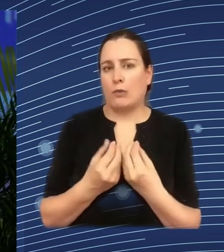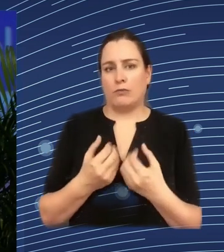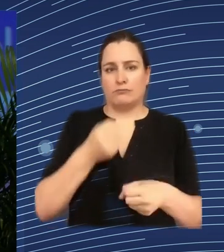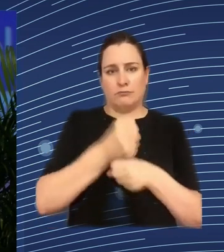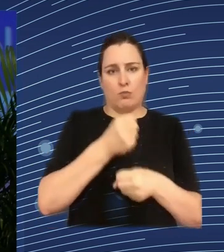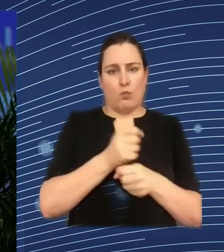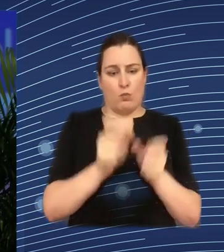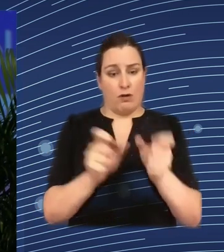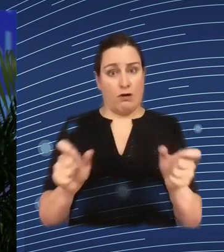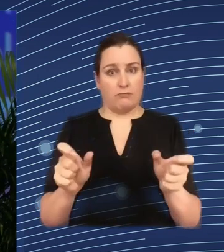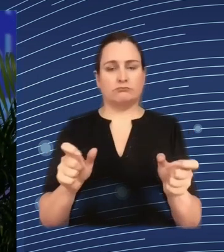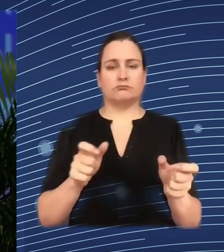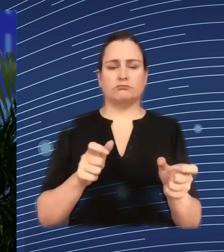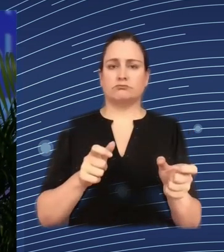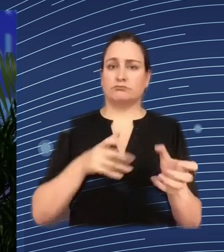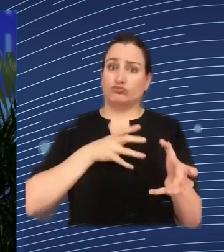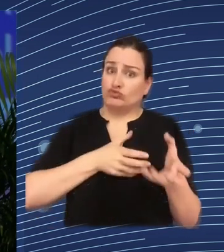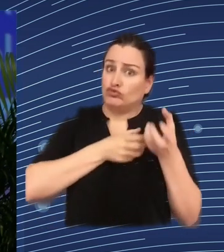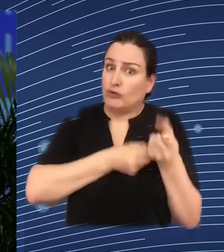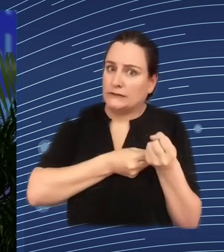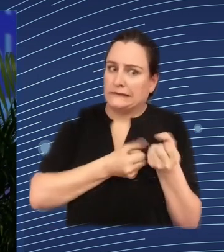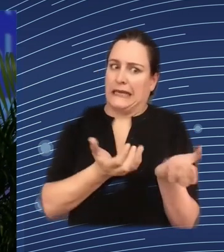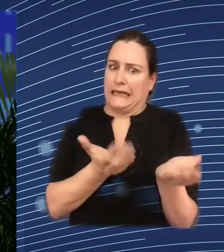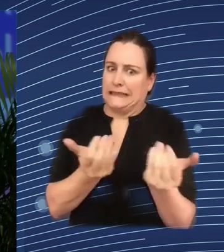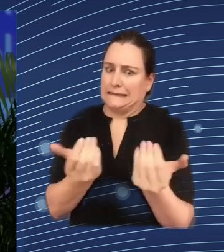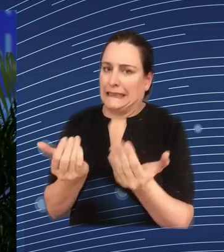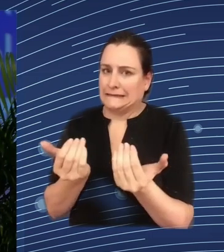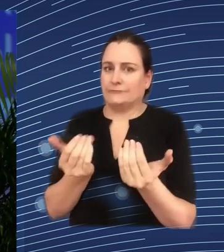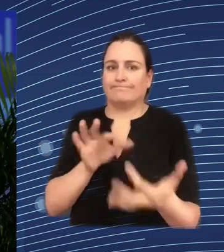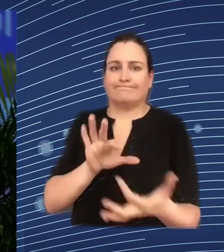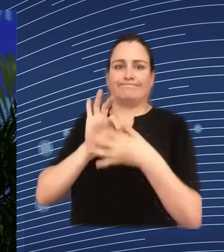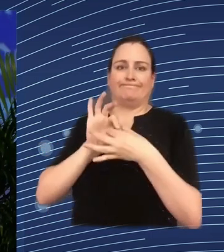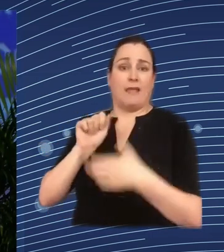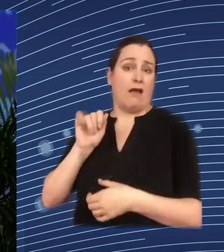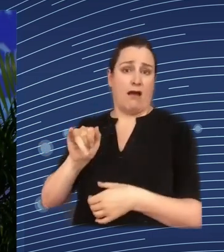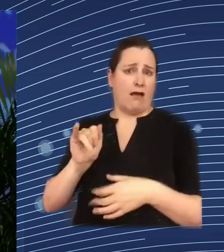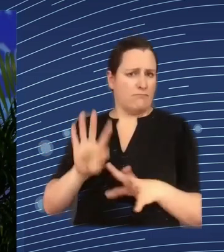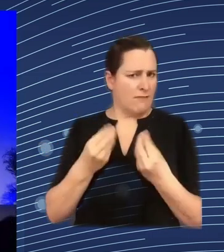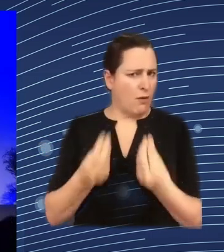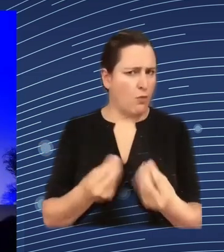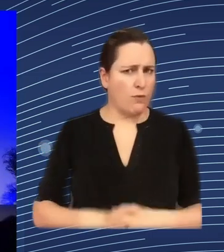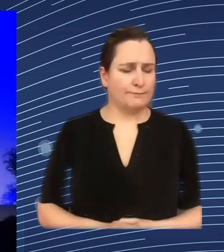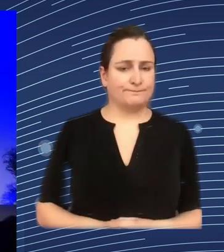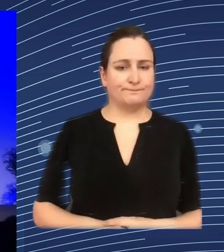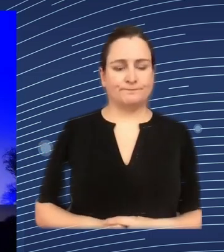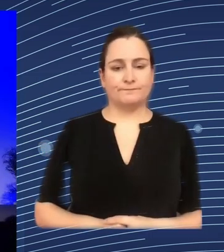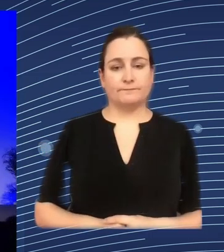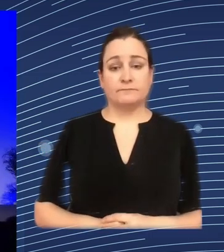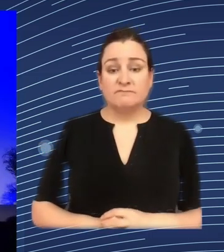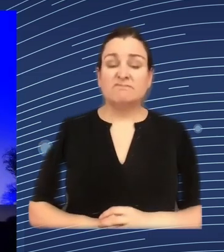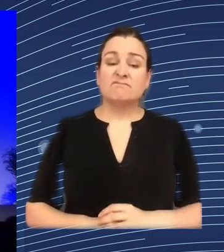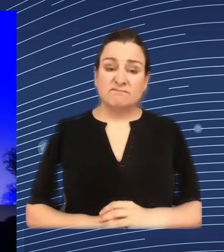any examples from your experience how to do that yeah very much so I mean we've been using AI